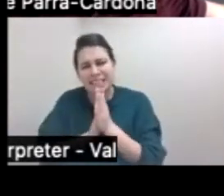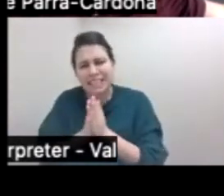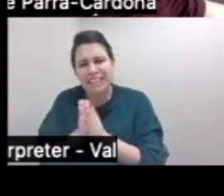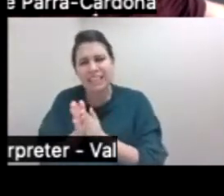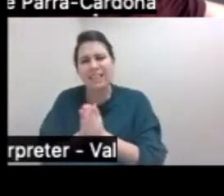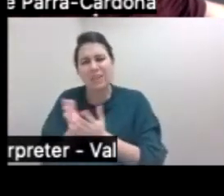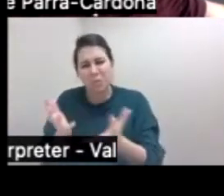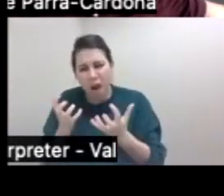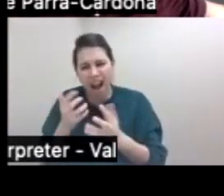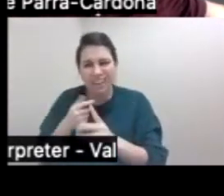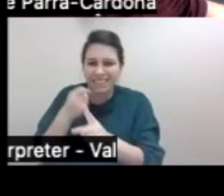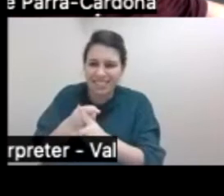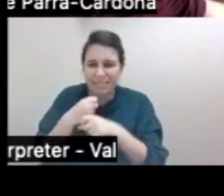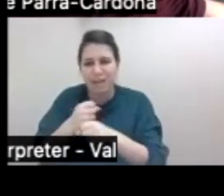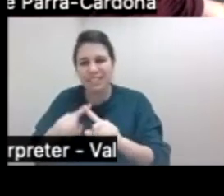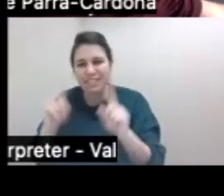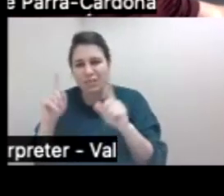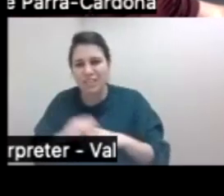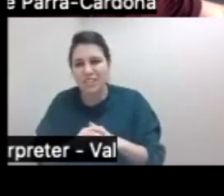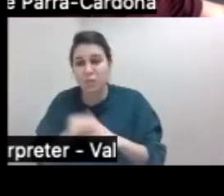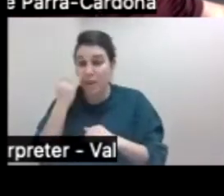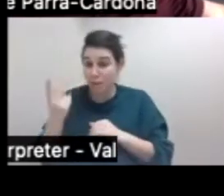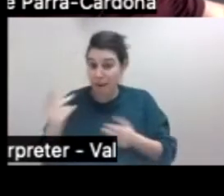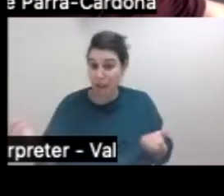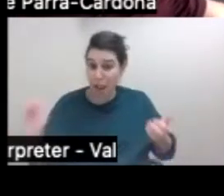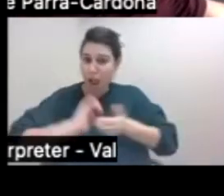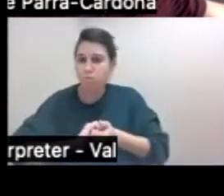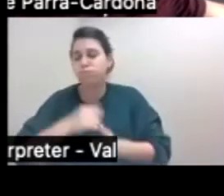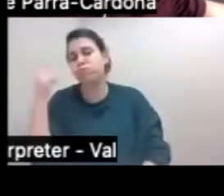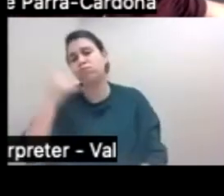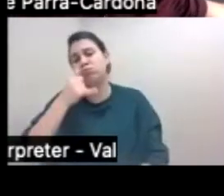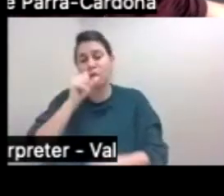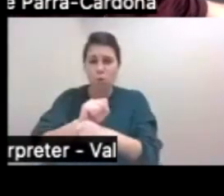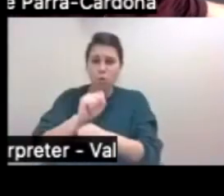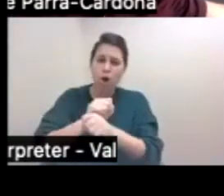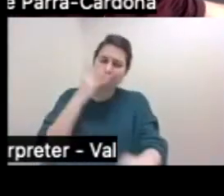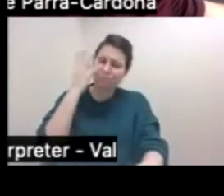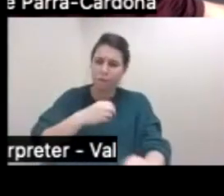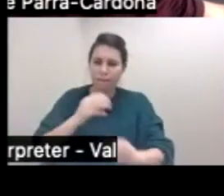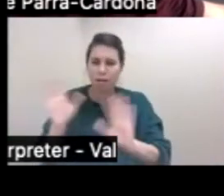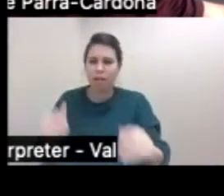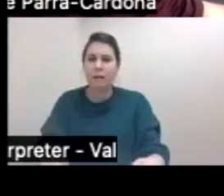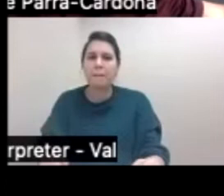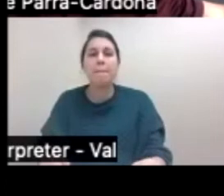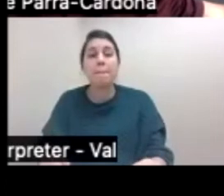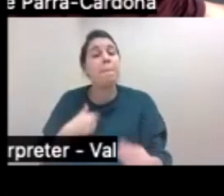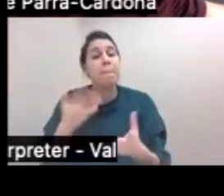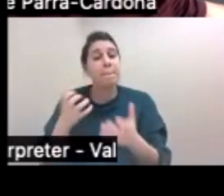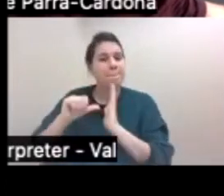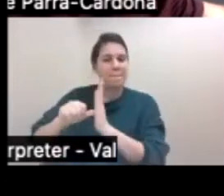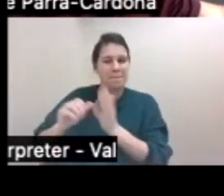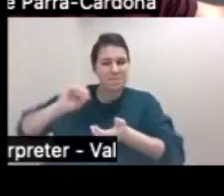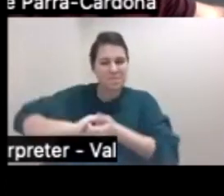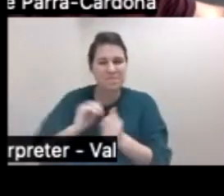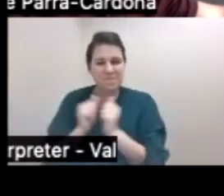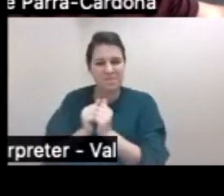that when we unite forces, we can achieve great things. So I would like to honor our collaborations in Mexico City with